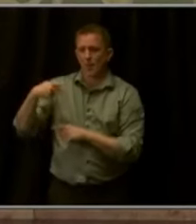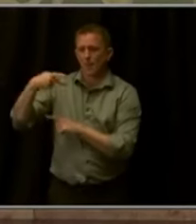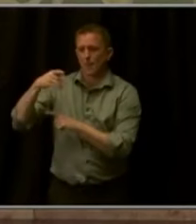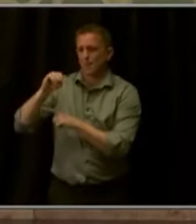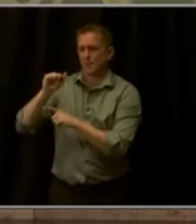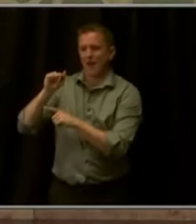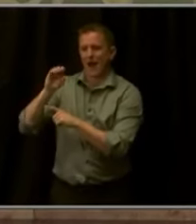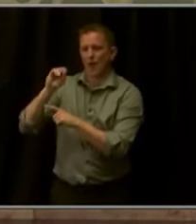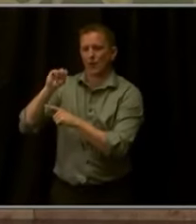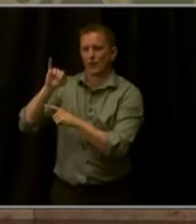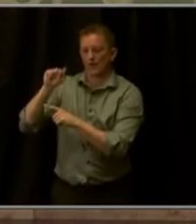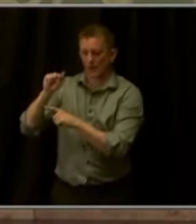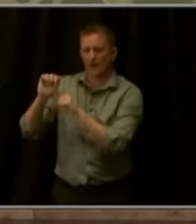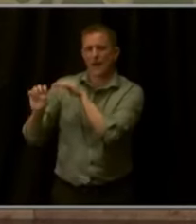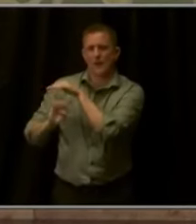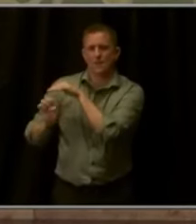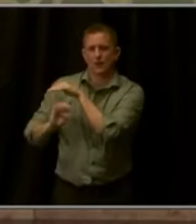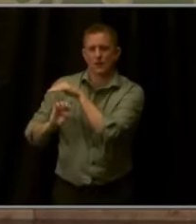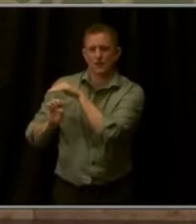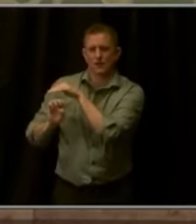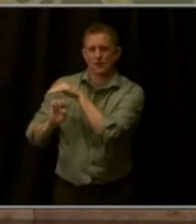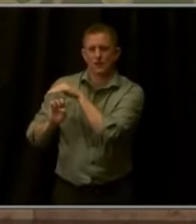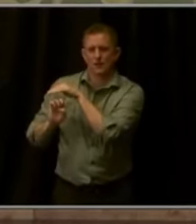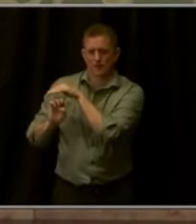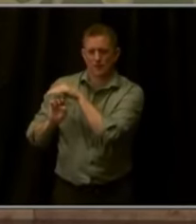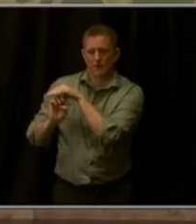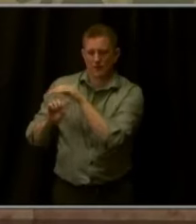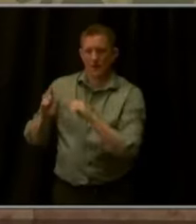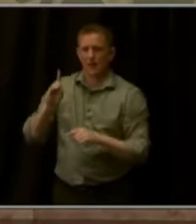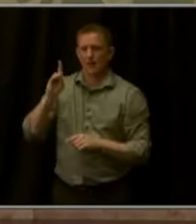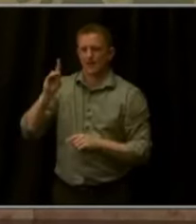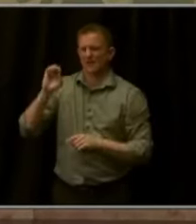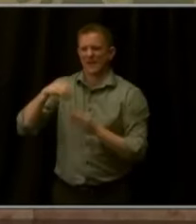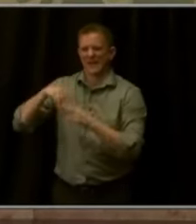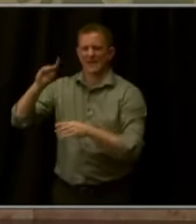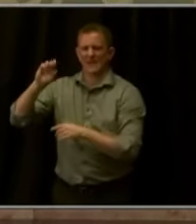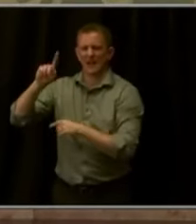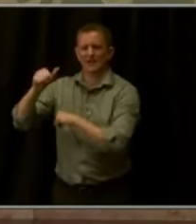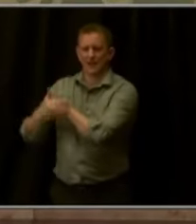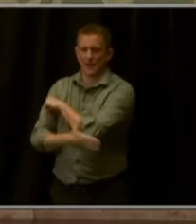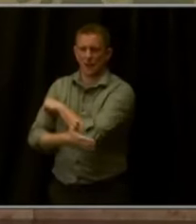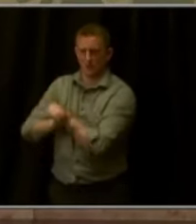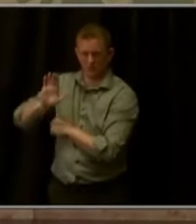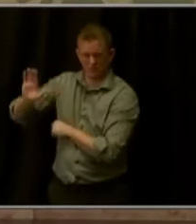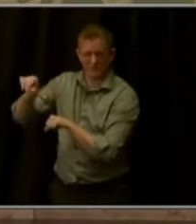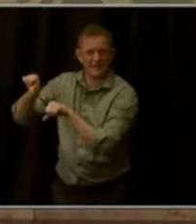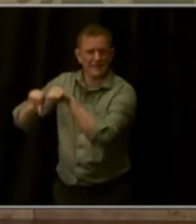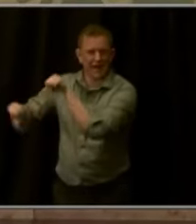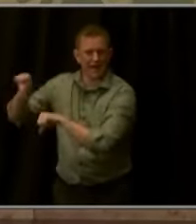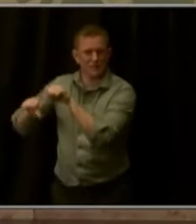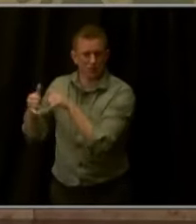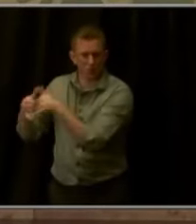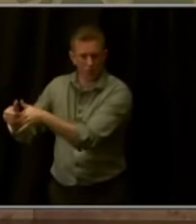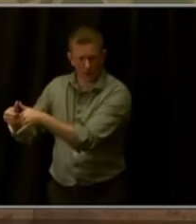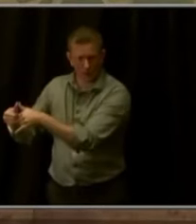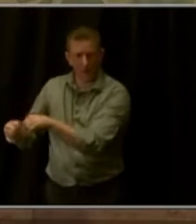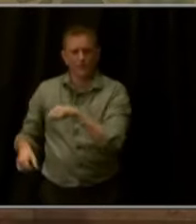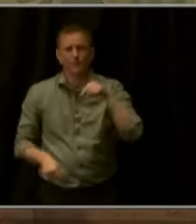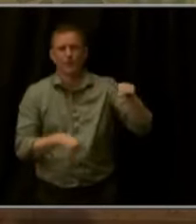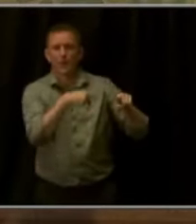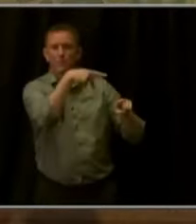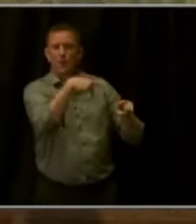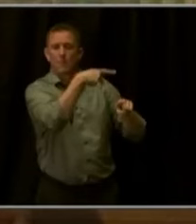County, a science bright spot award winner, and Miniqua Elementary in Pueblo, a math bright spot award winner.